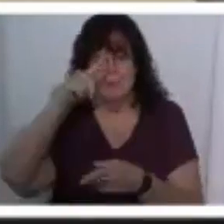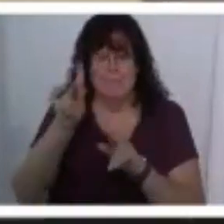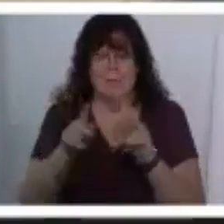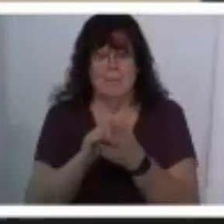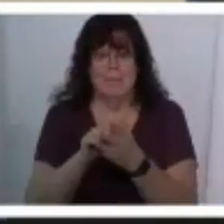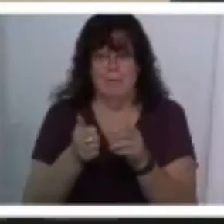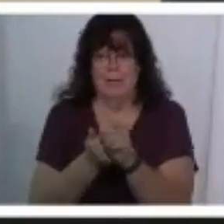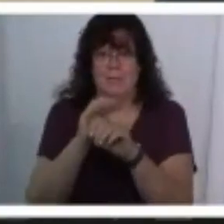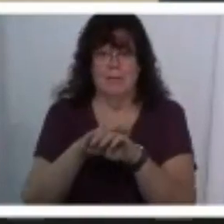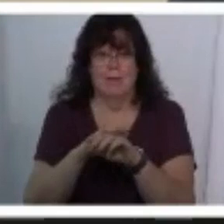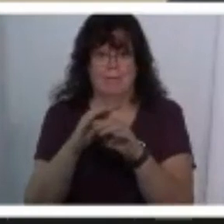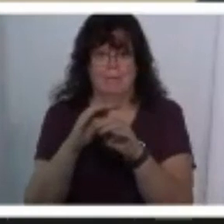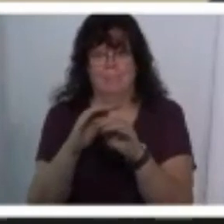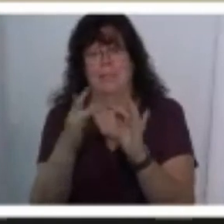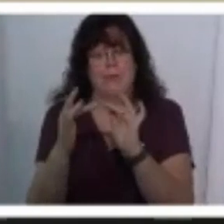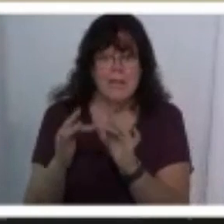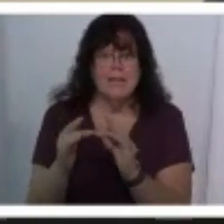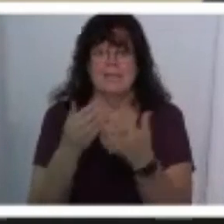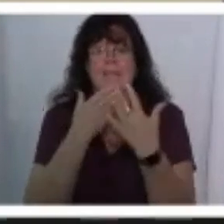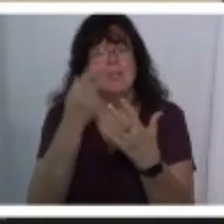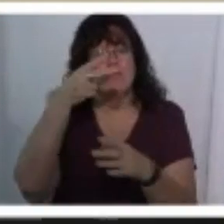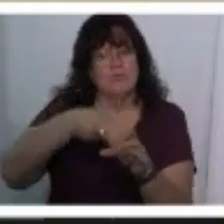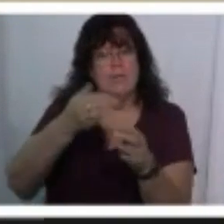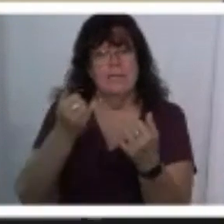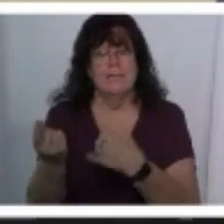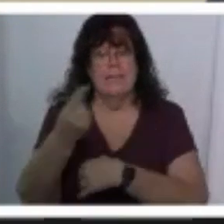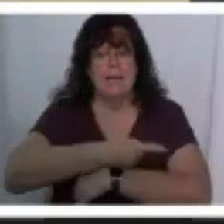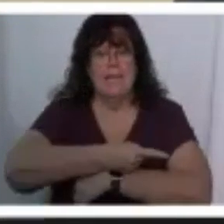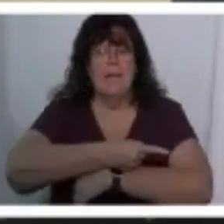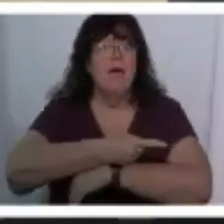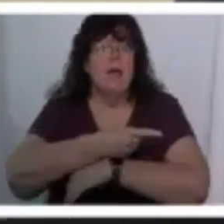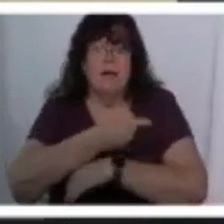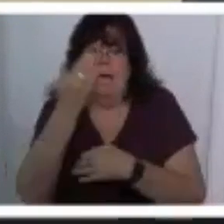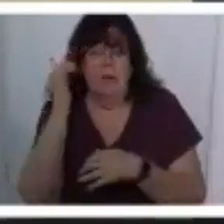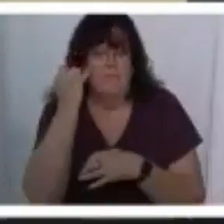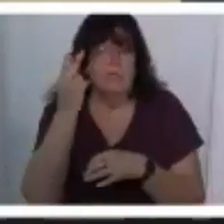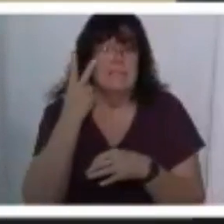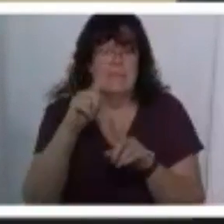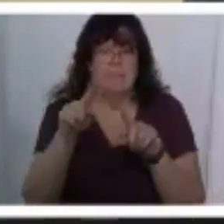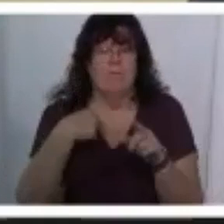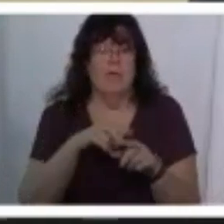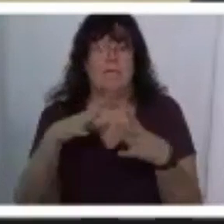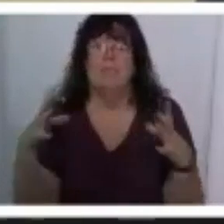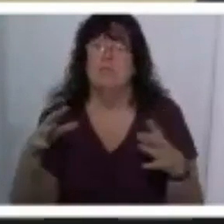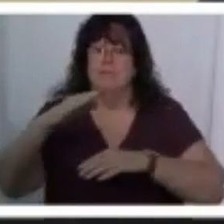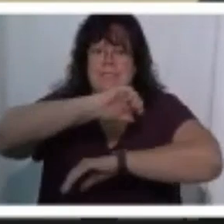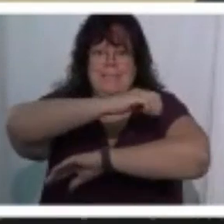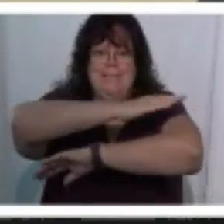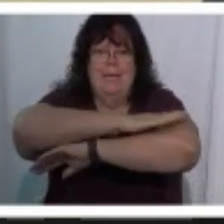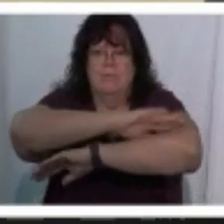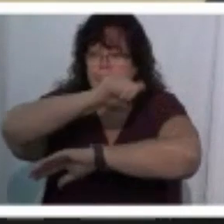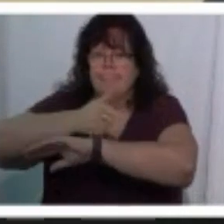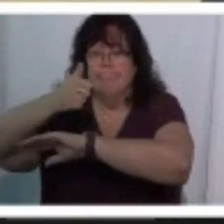uh following us online thank you for joining us today uh i don't know if you can see you probably can't but we have a bunch of tables set up we're just